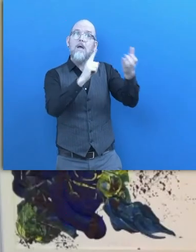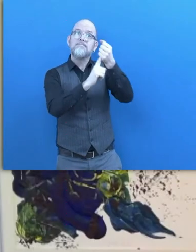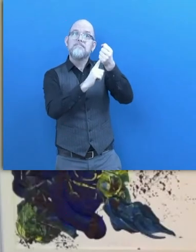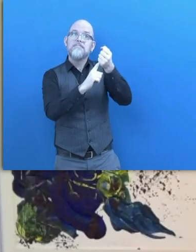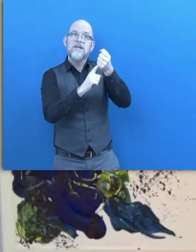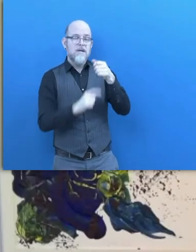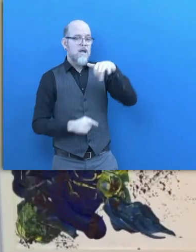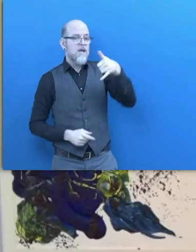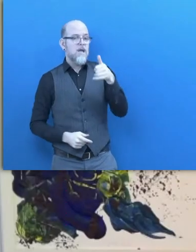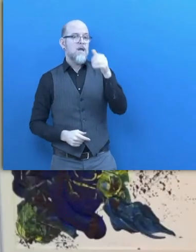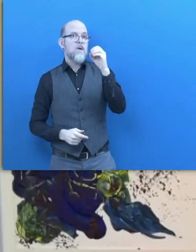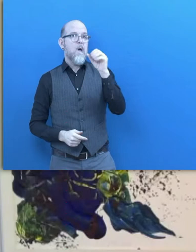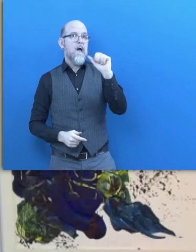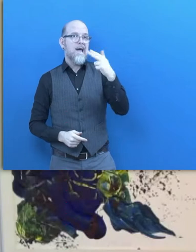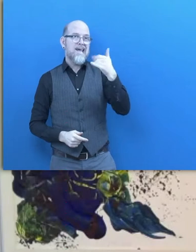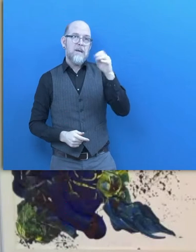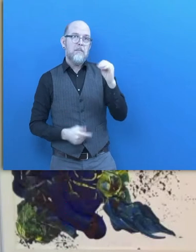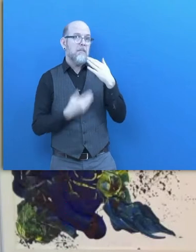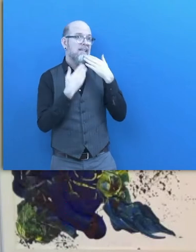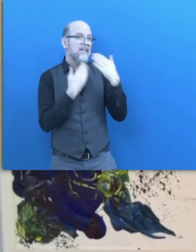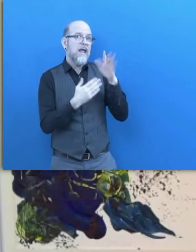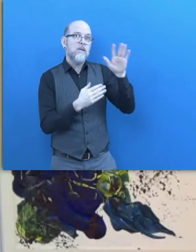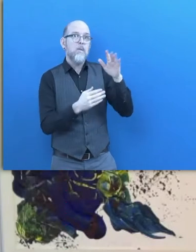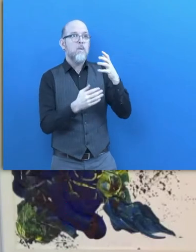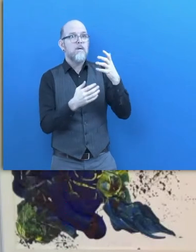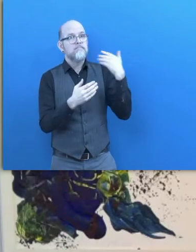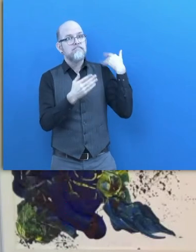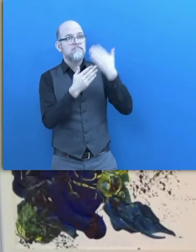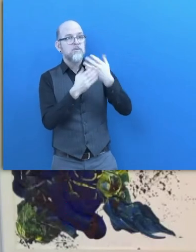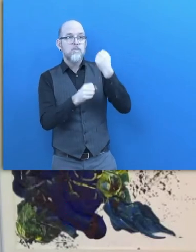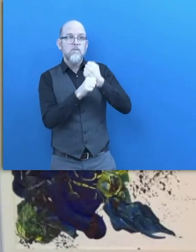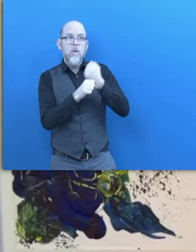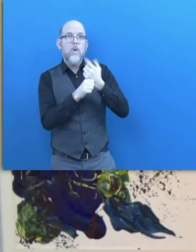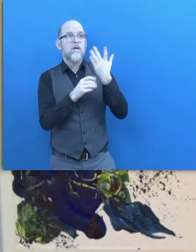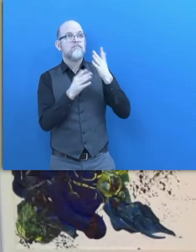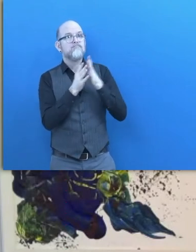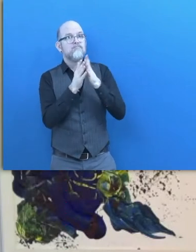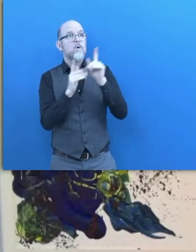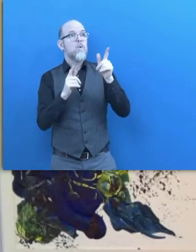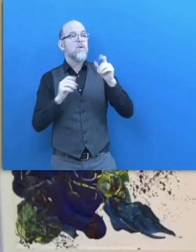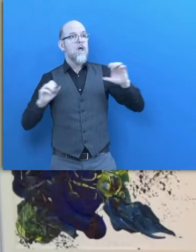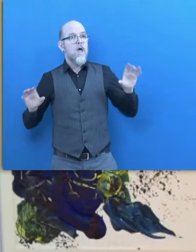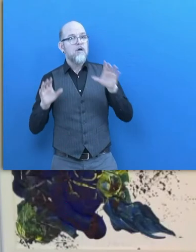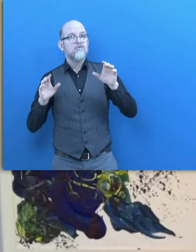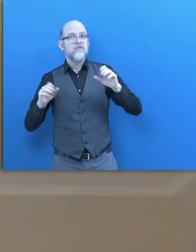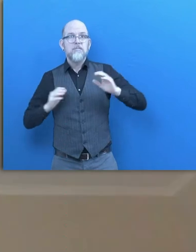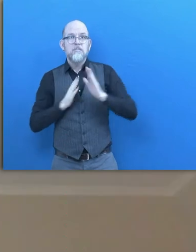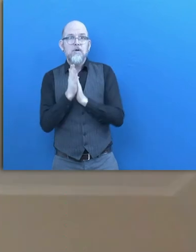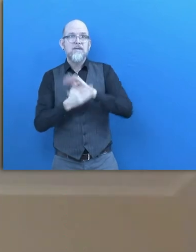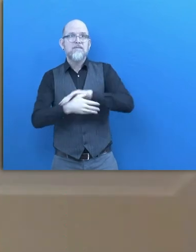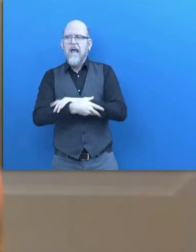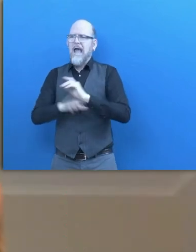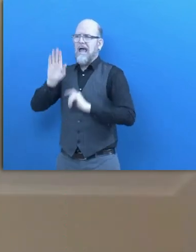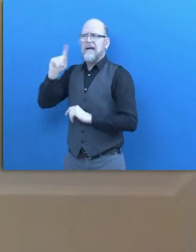just want to thank you so much. Thank you for your work, for your enthusiastic way of going forward. One last point,